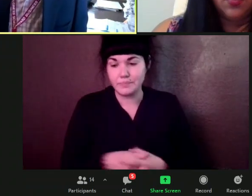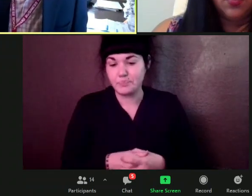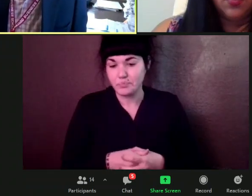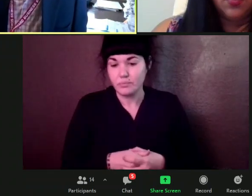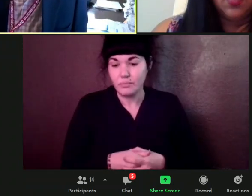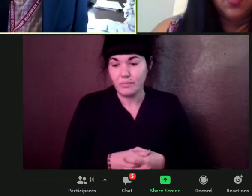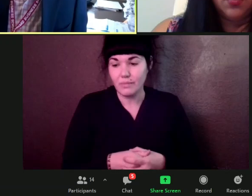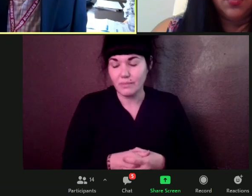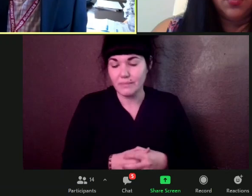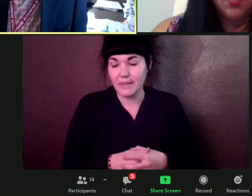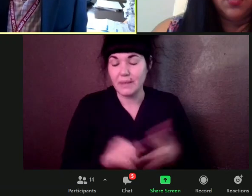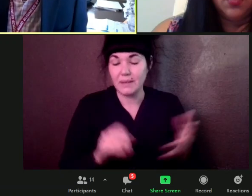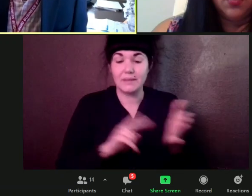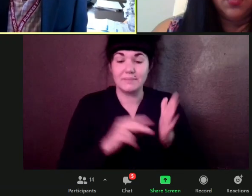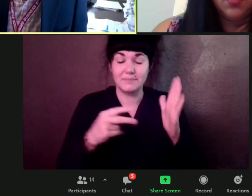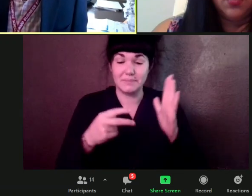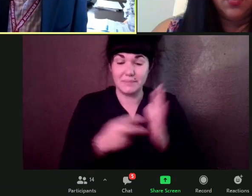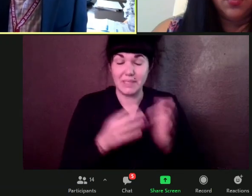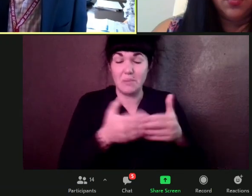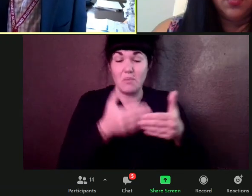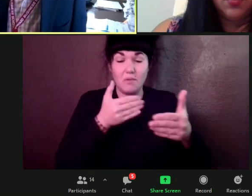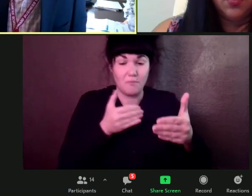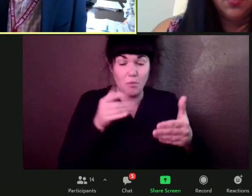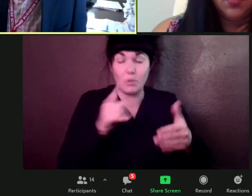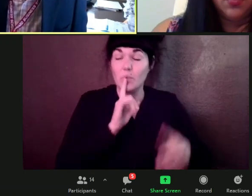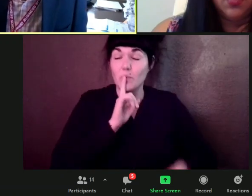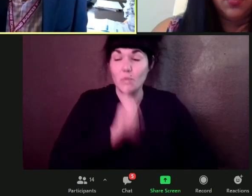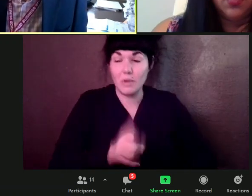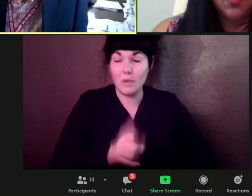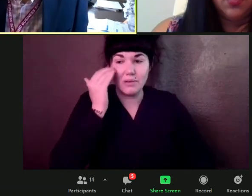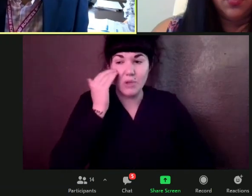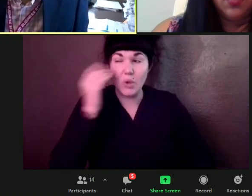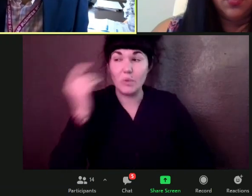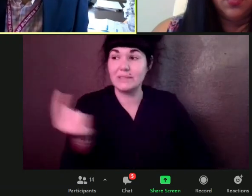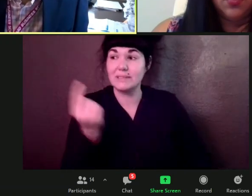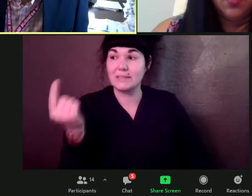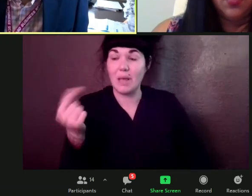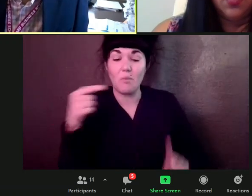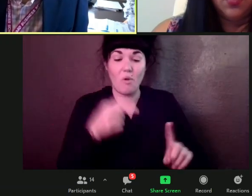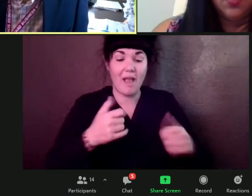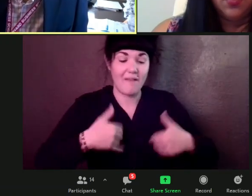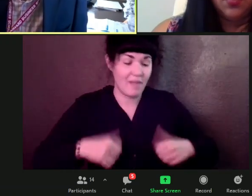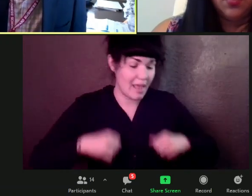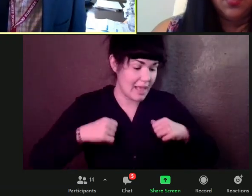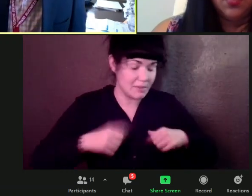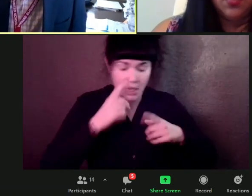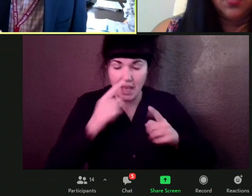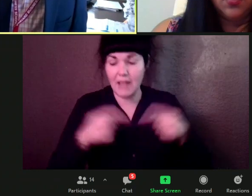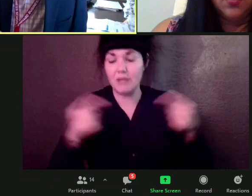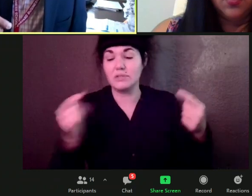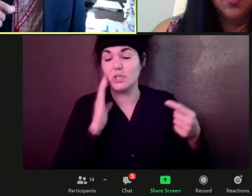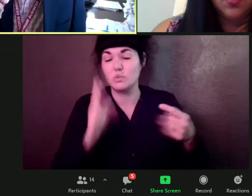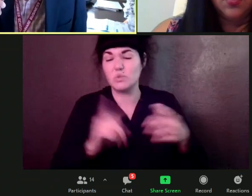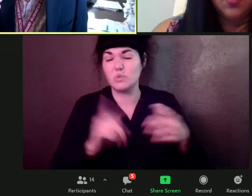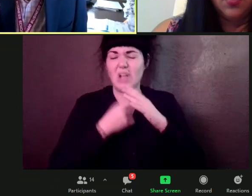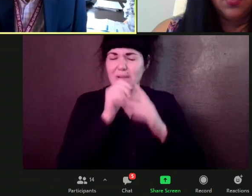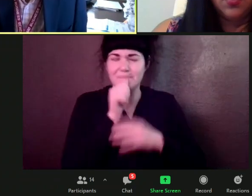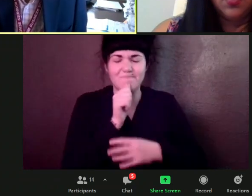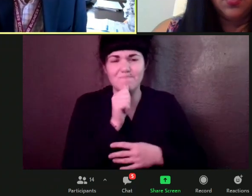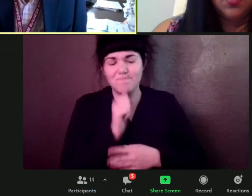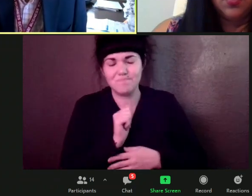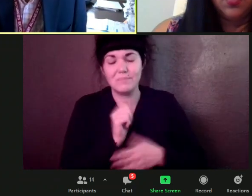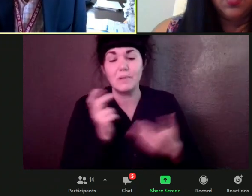to actually have symptoms before you really, really know. Uh, but you can be almost certain that anything that is